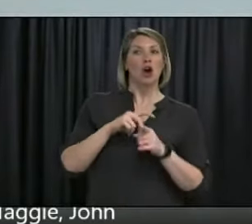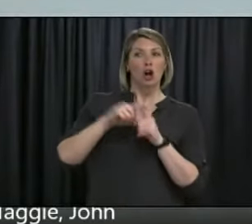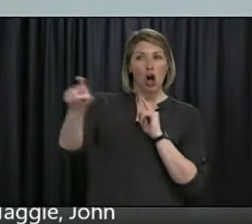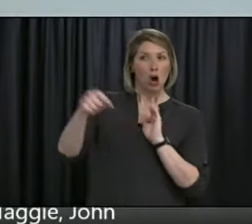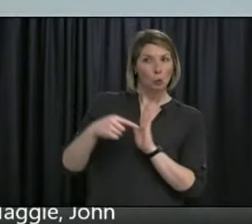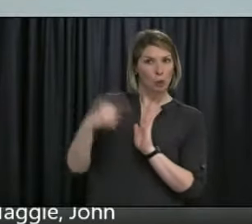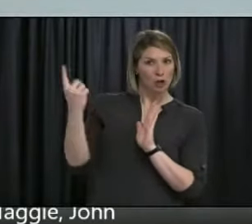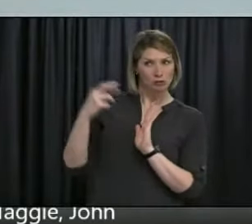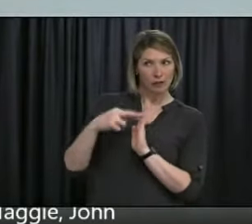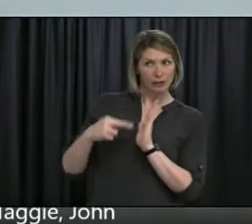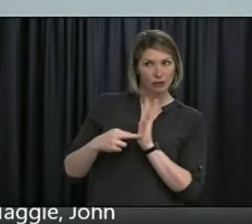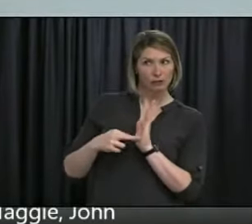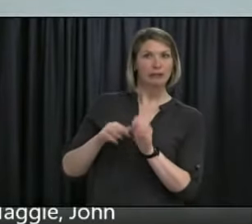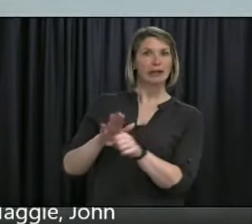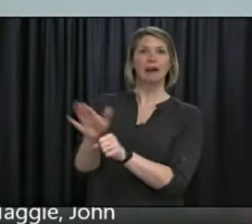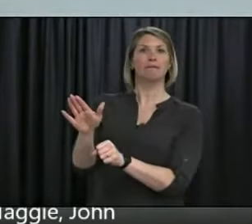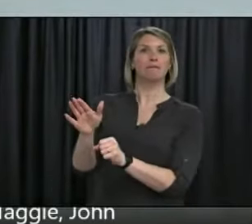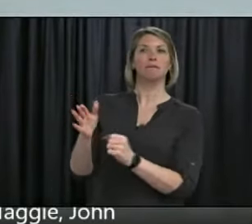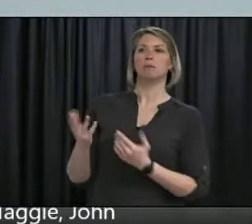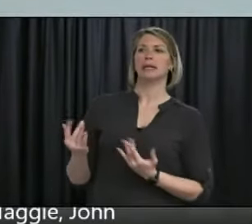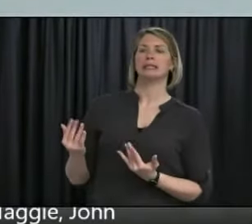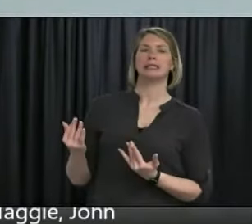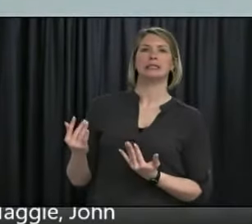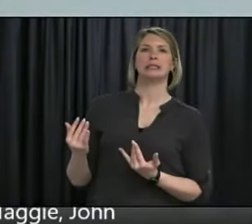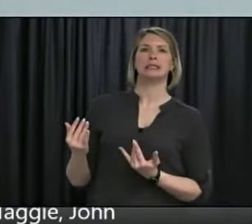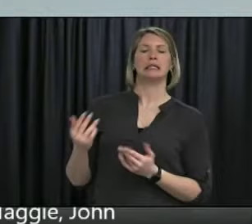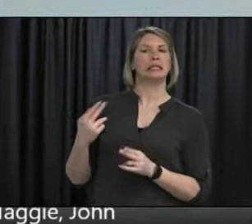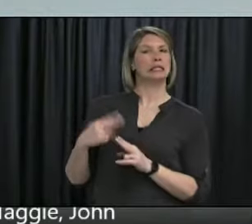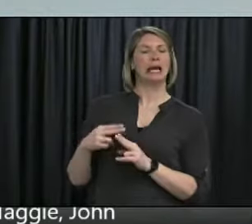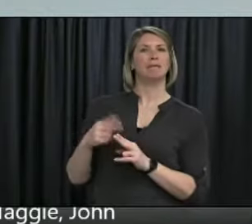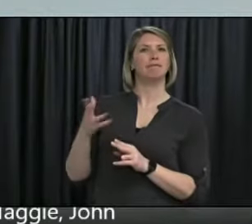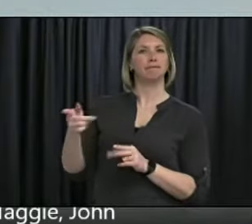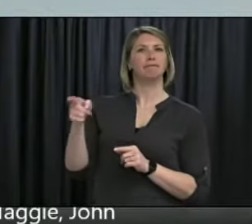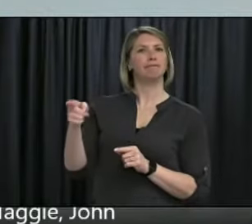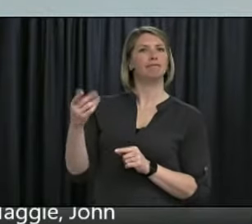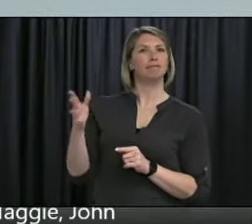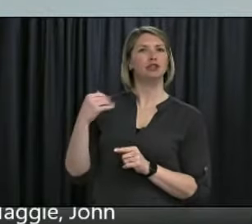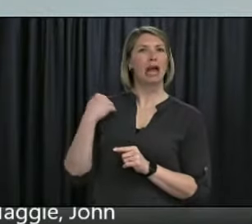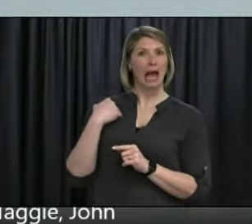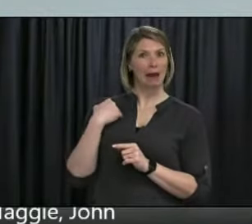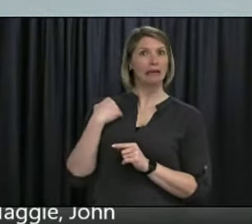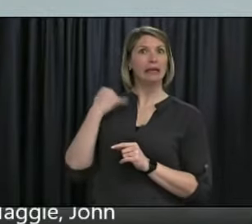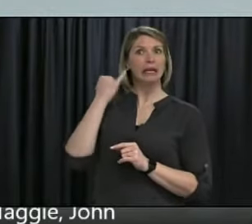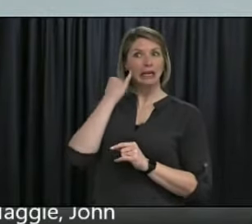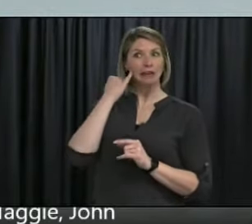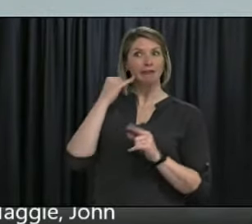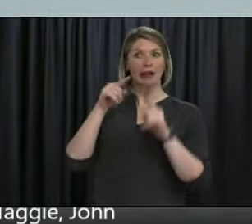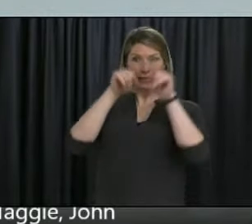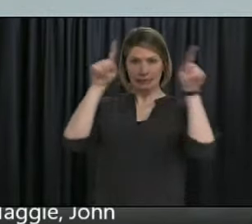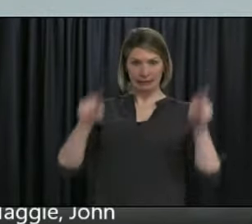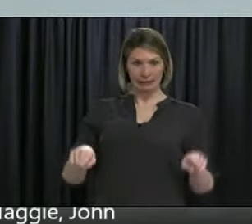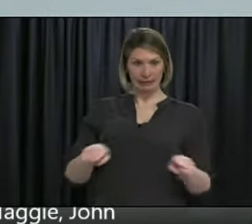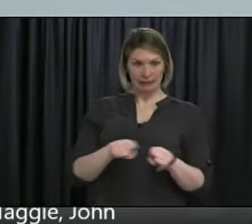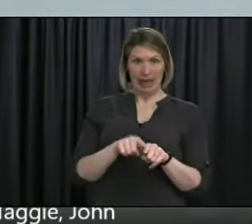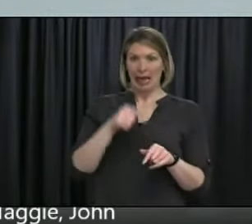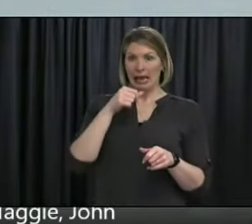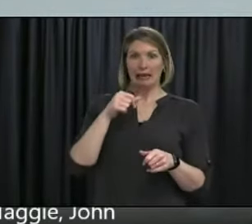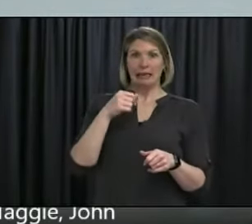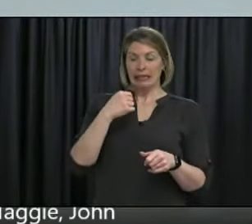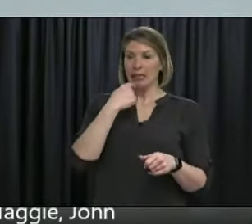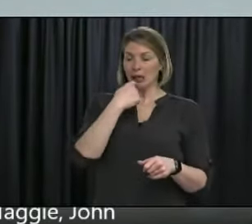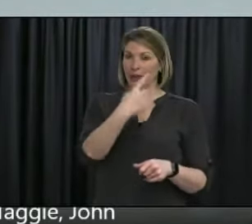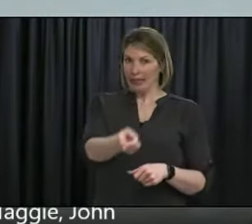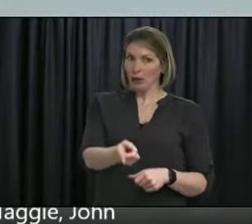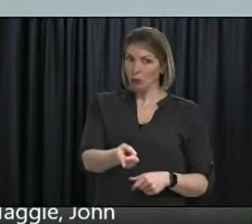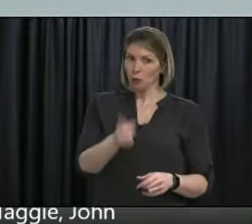Um, if you have registered and got a screen that says you've successfully registered, pre-registered, uh, or